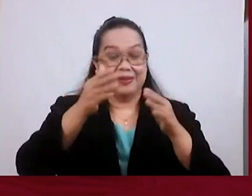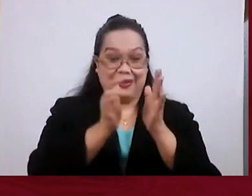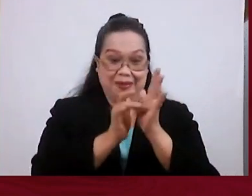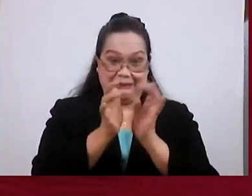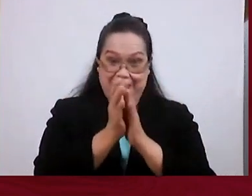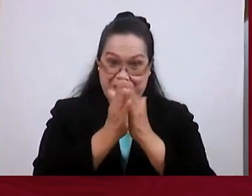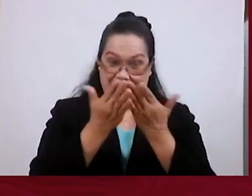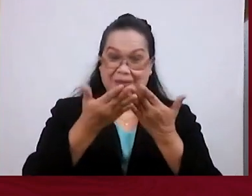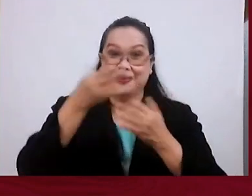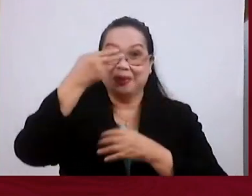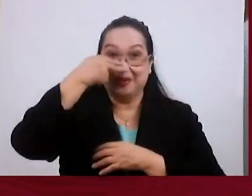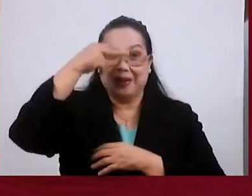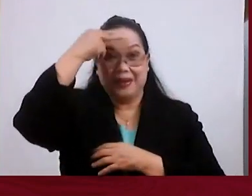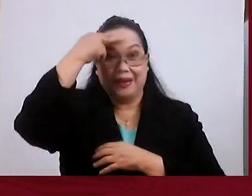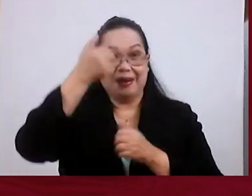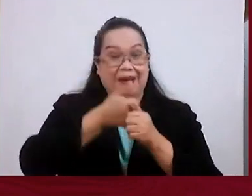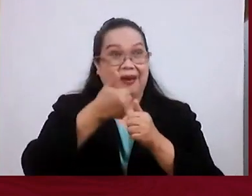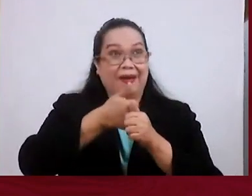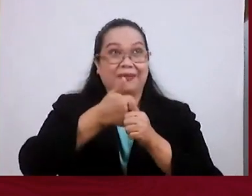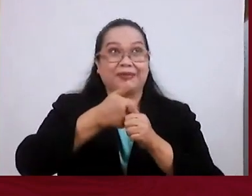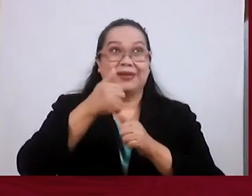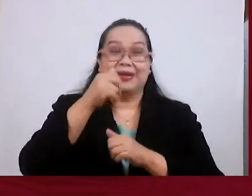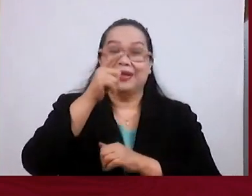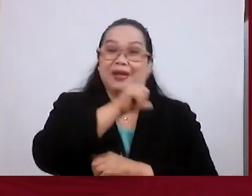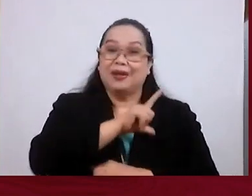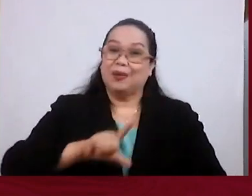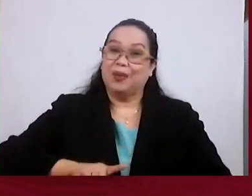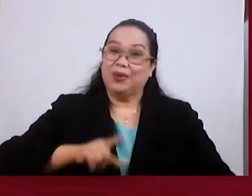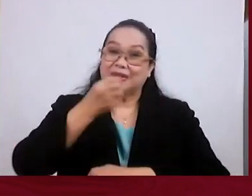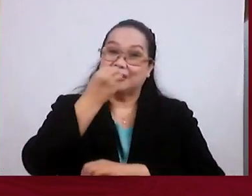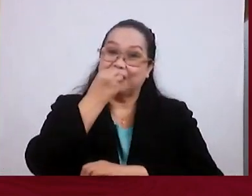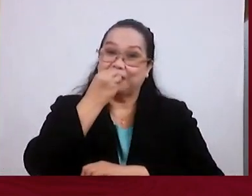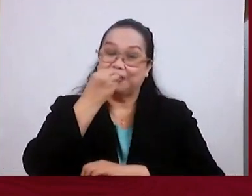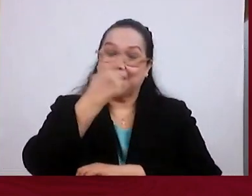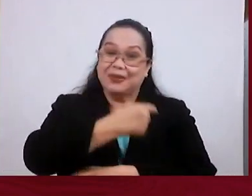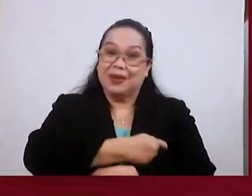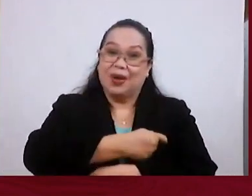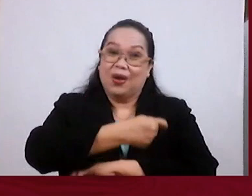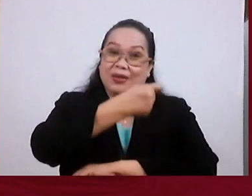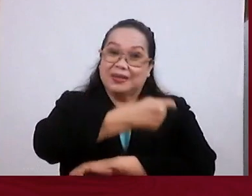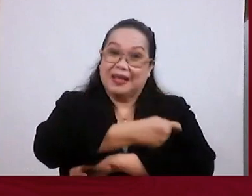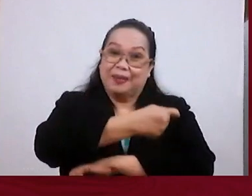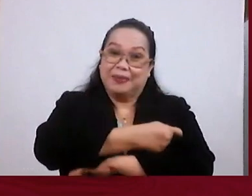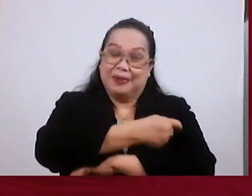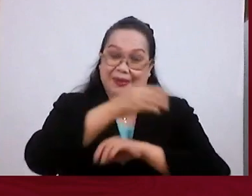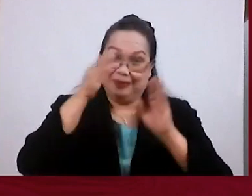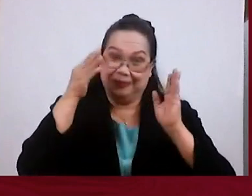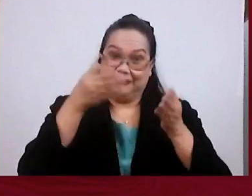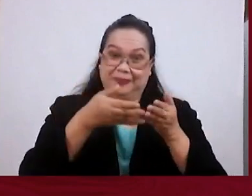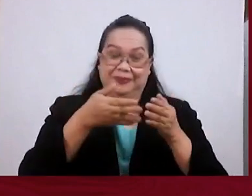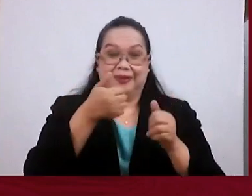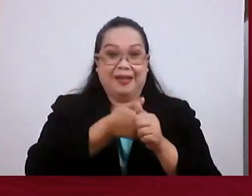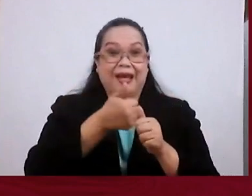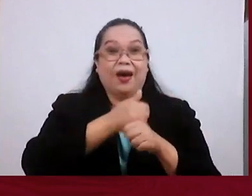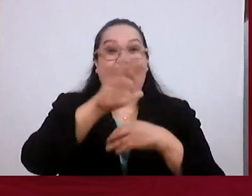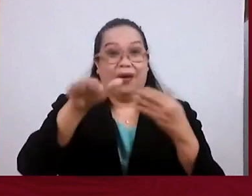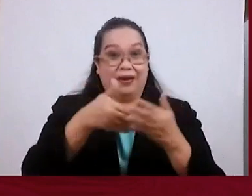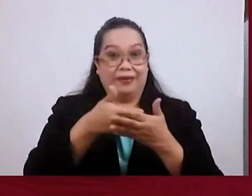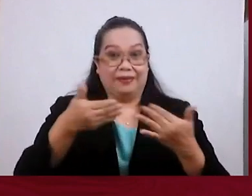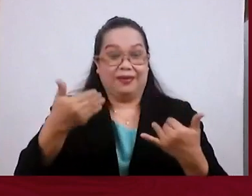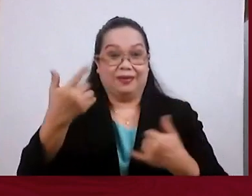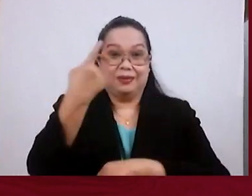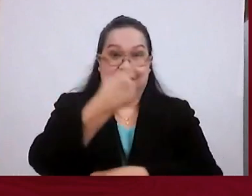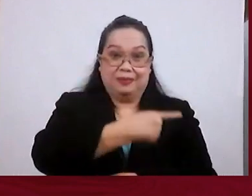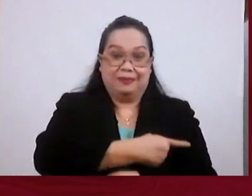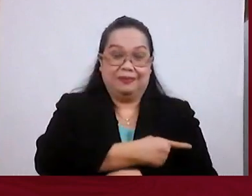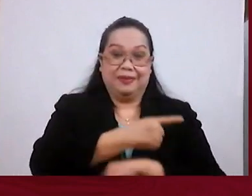because every Communion Sunday, our focus really is on the Lord's table itself. So everything today